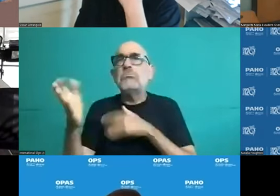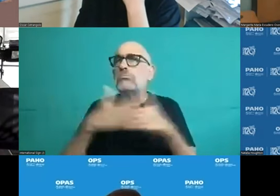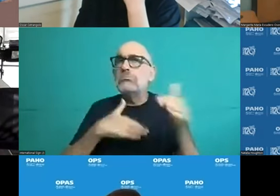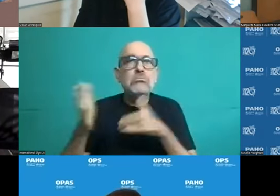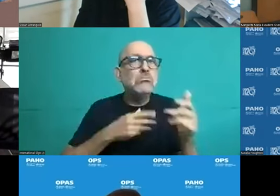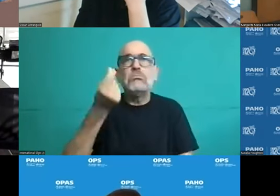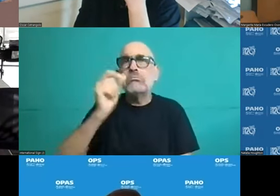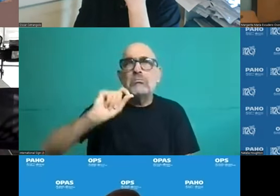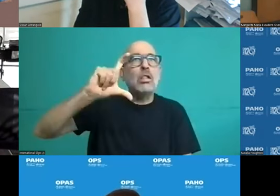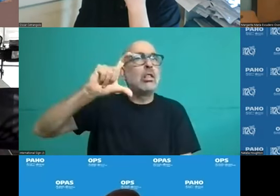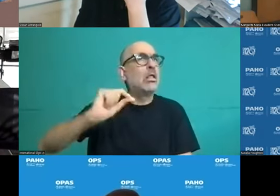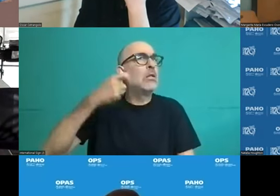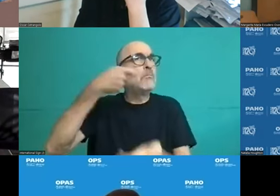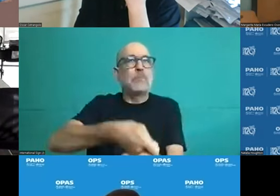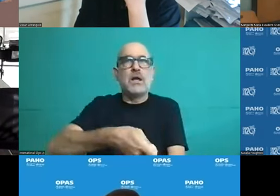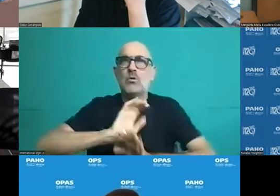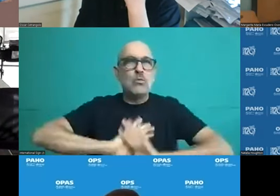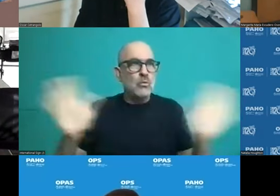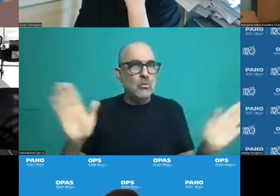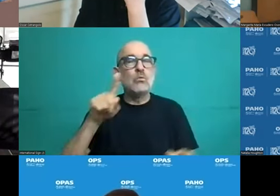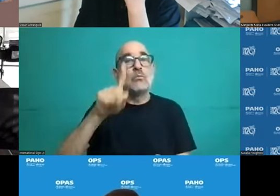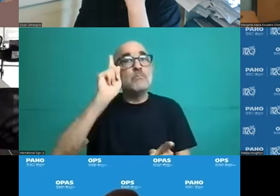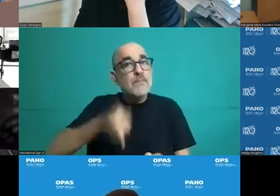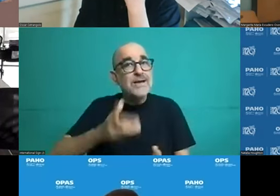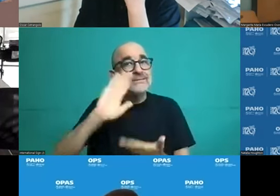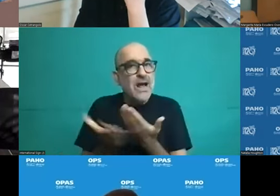and they have been